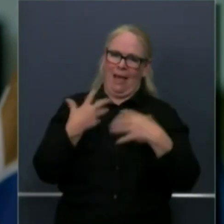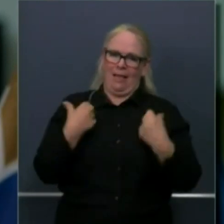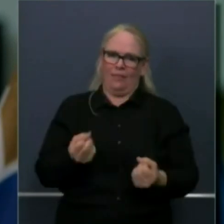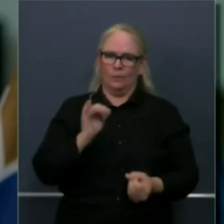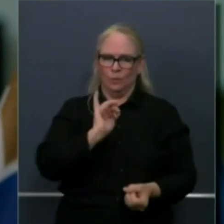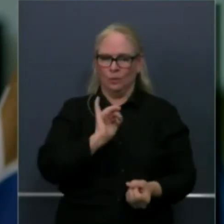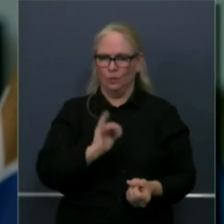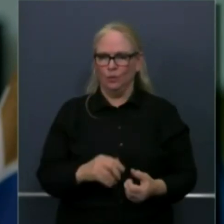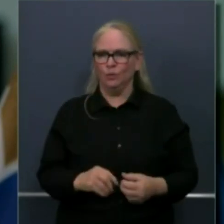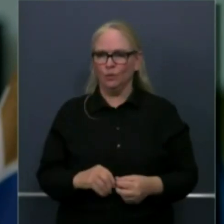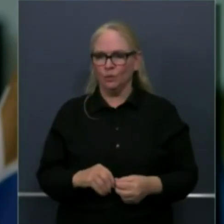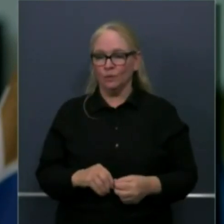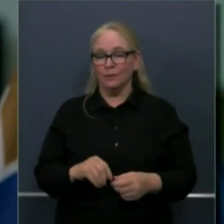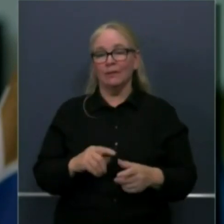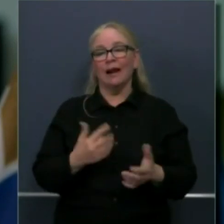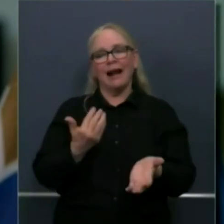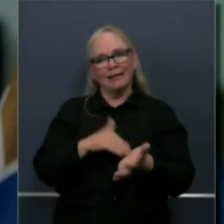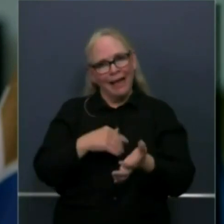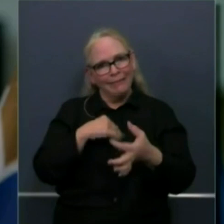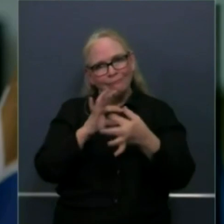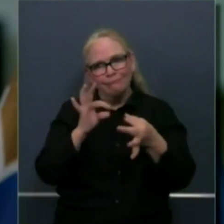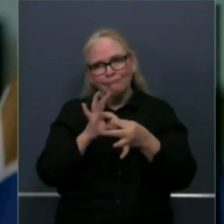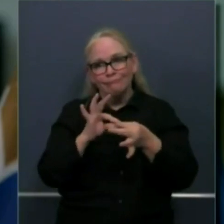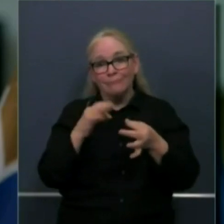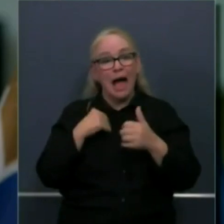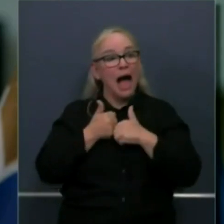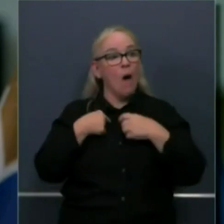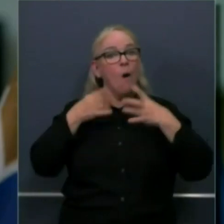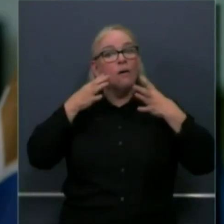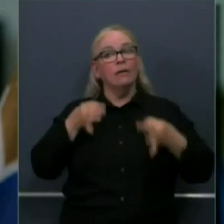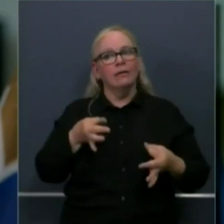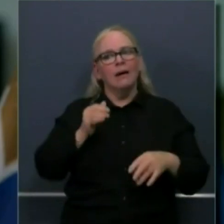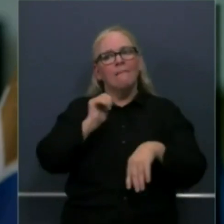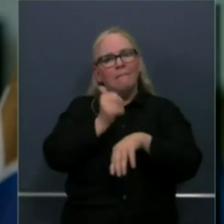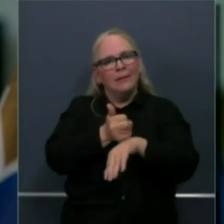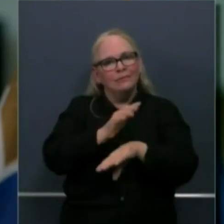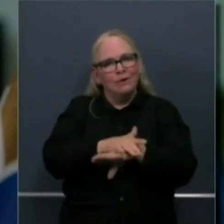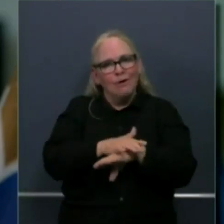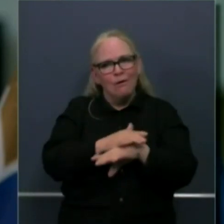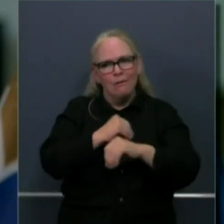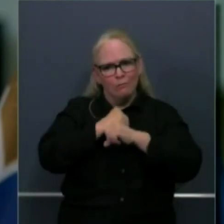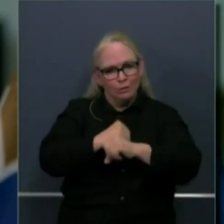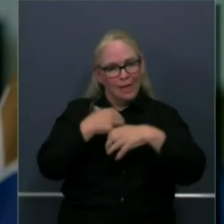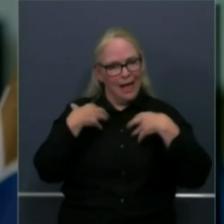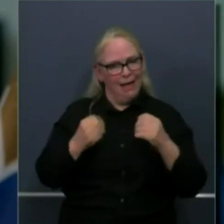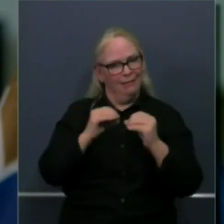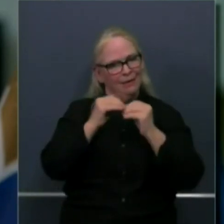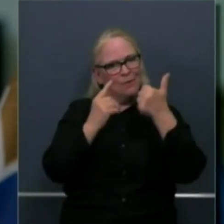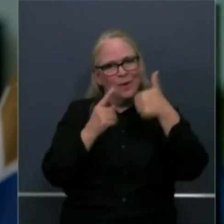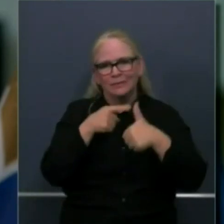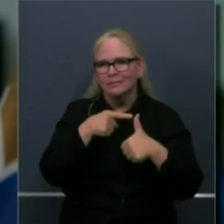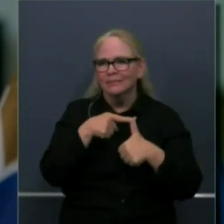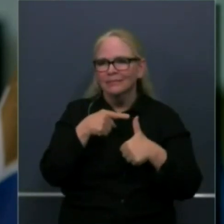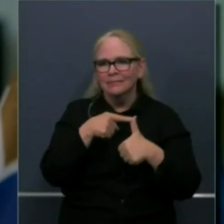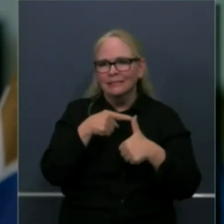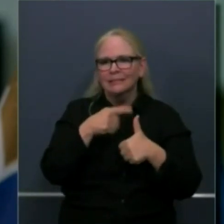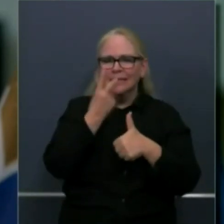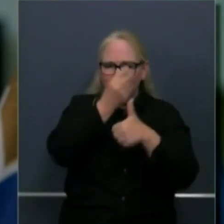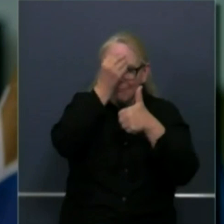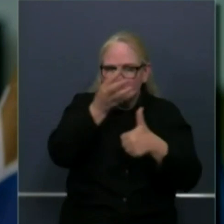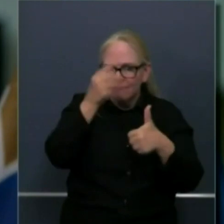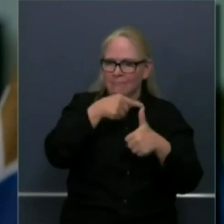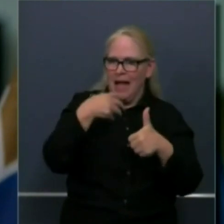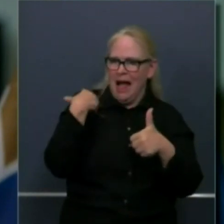by health uh and guided by data uh we will continue to march down this path of more meaningful